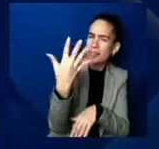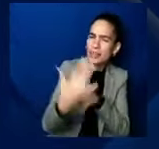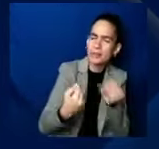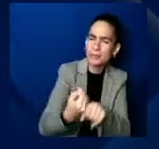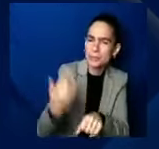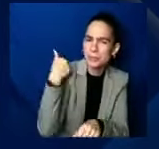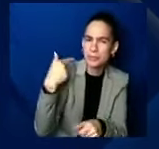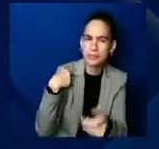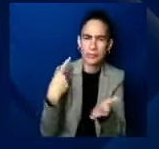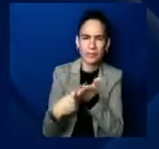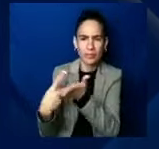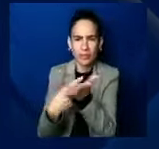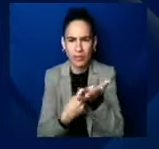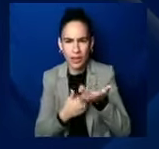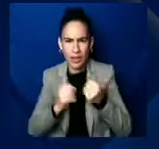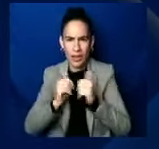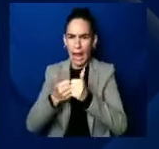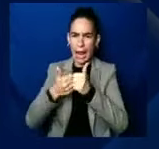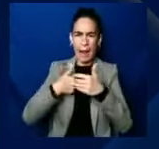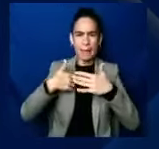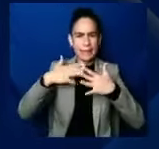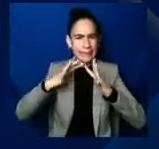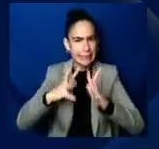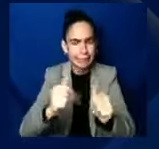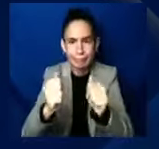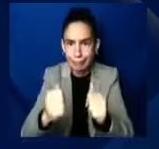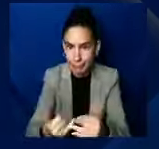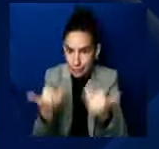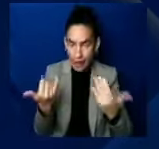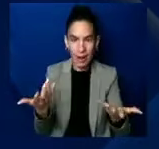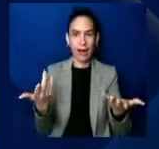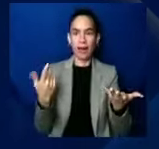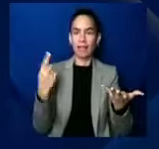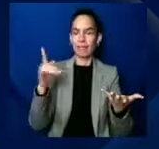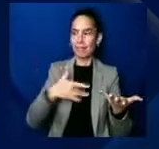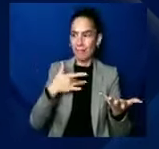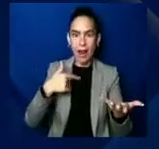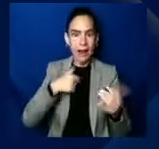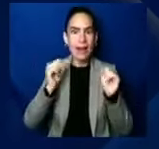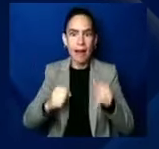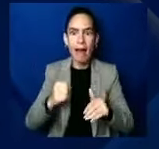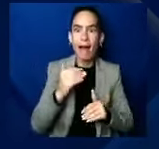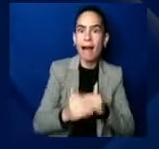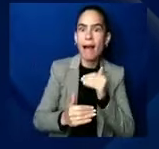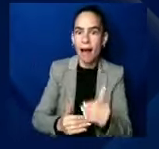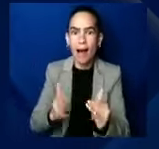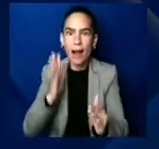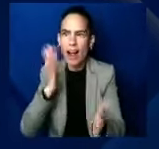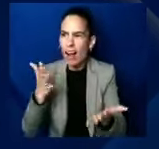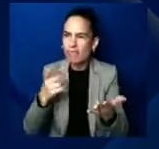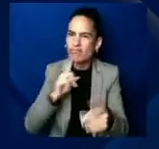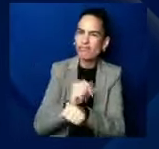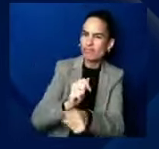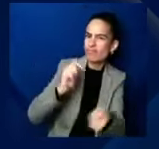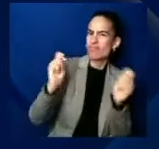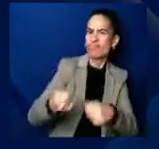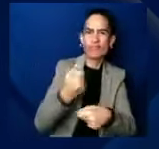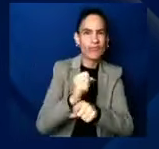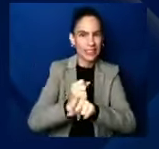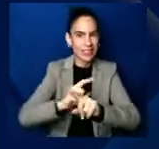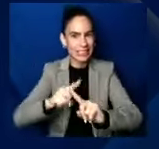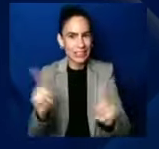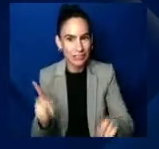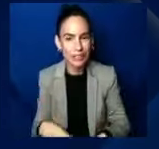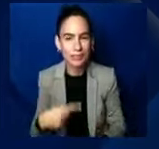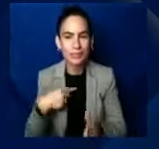and what you're outlining, it will make a real difference. I still find it, Alexis, just like when I read your testimony about